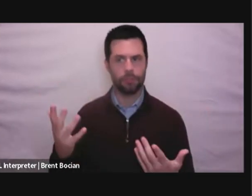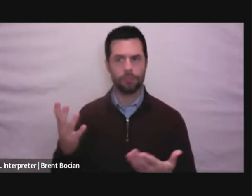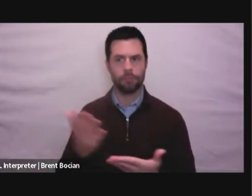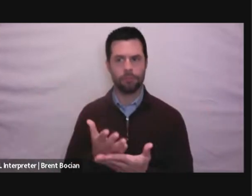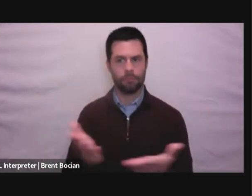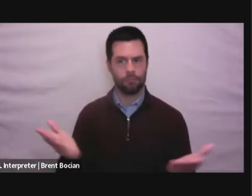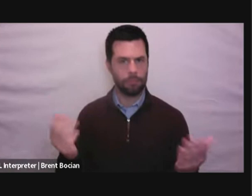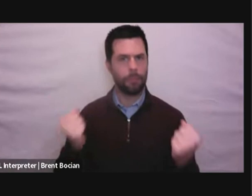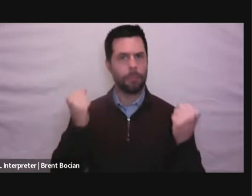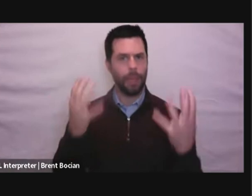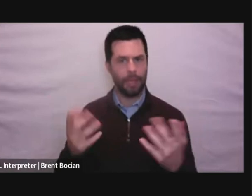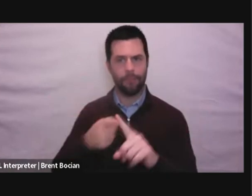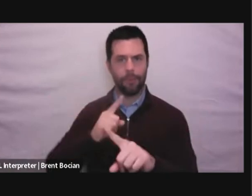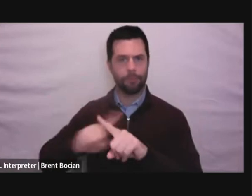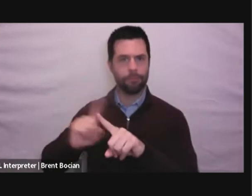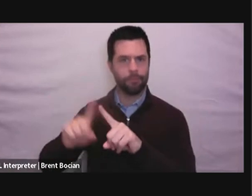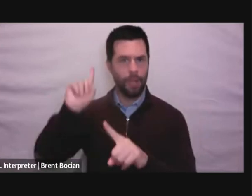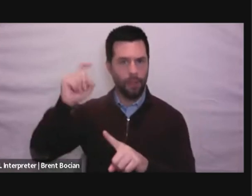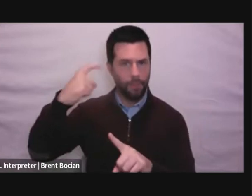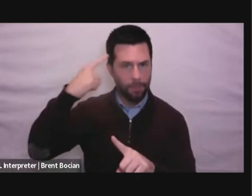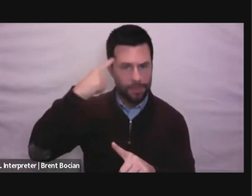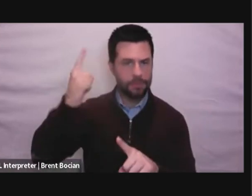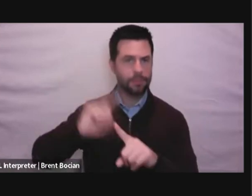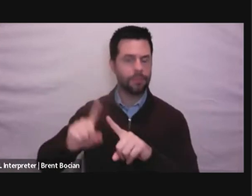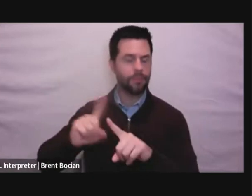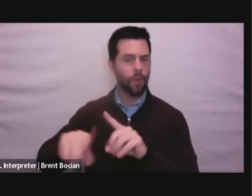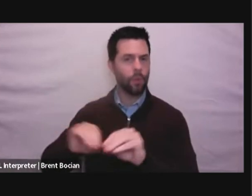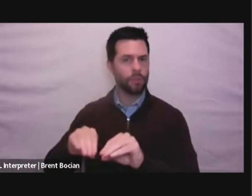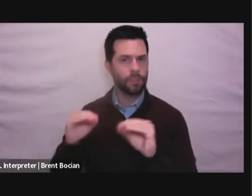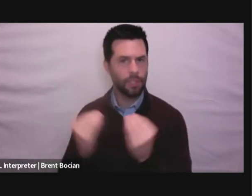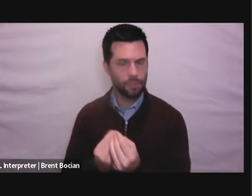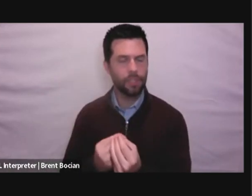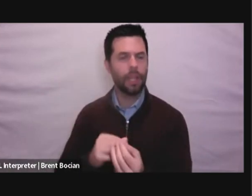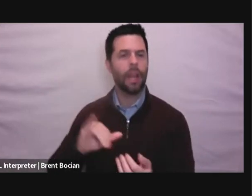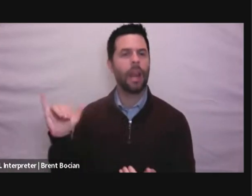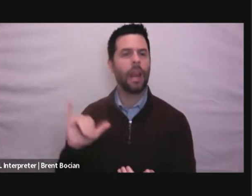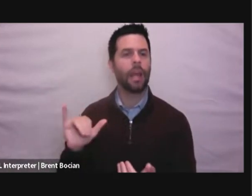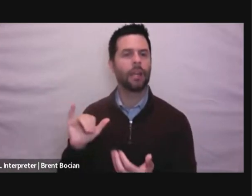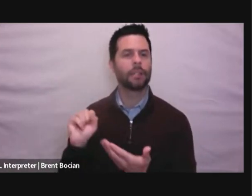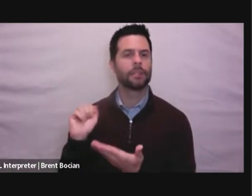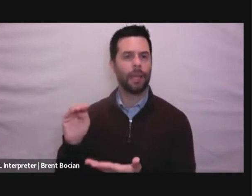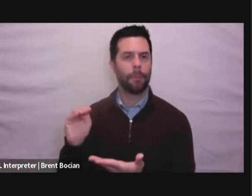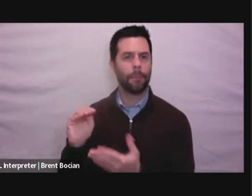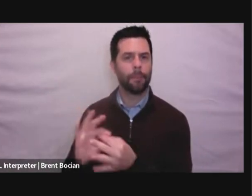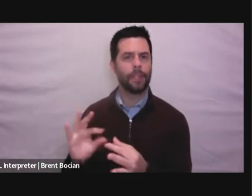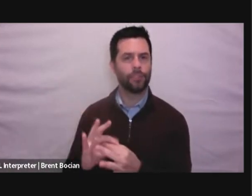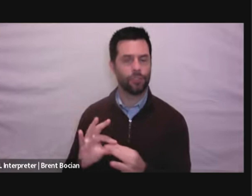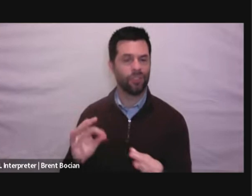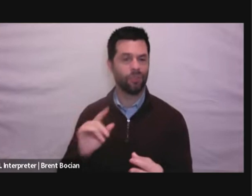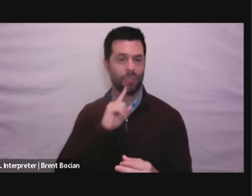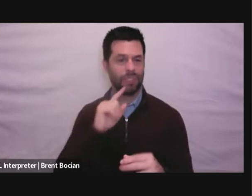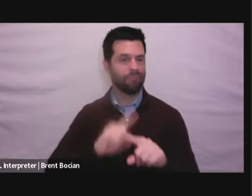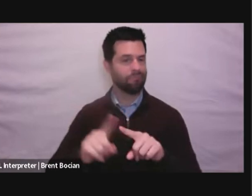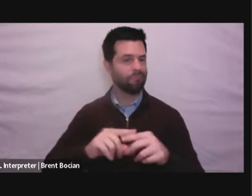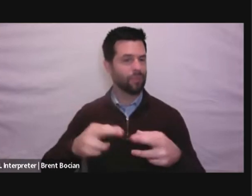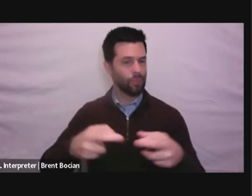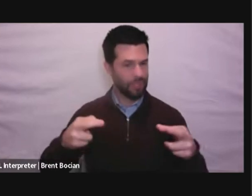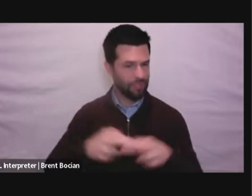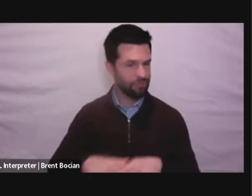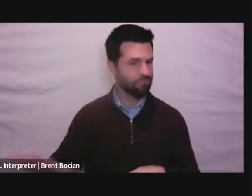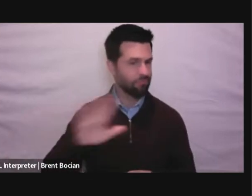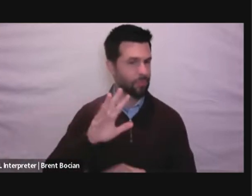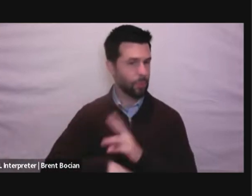across organizations. And as Sam said, really across regions and across the world. And yes,